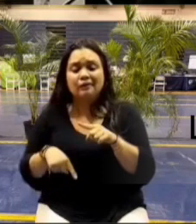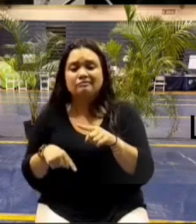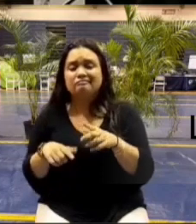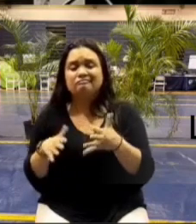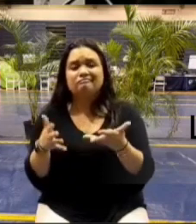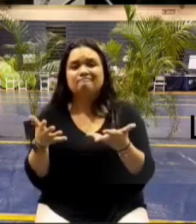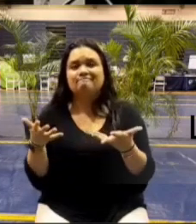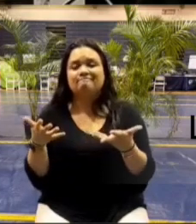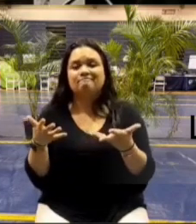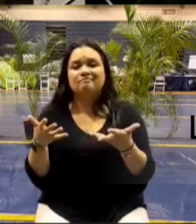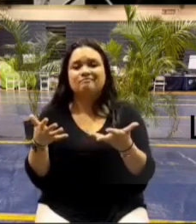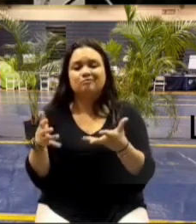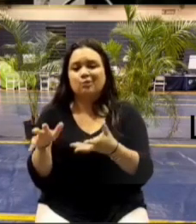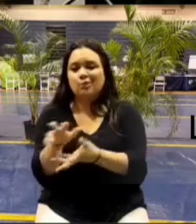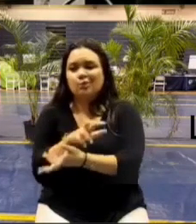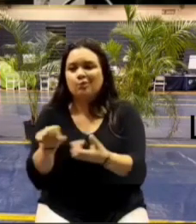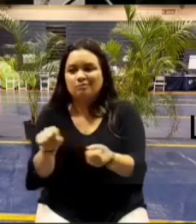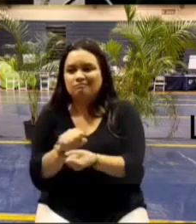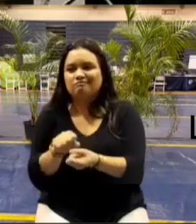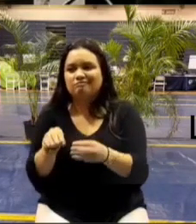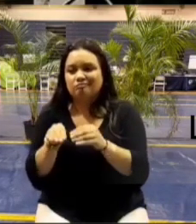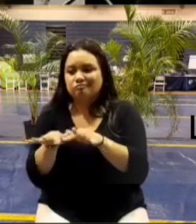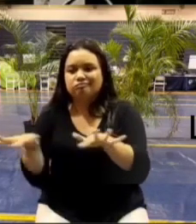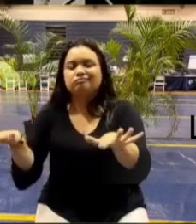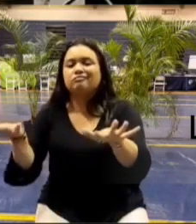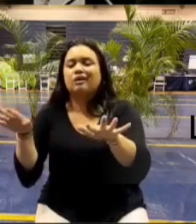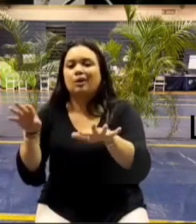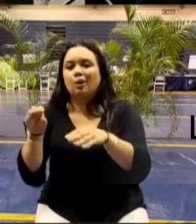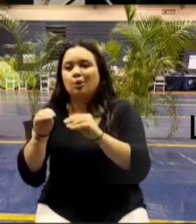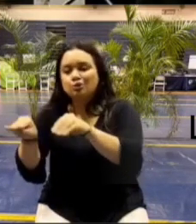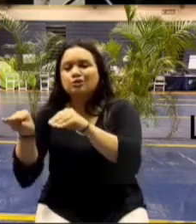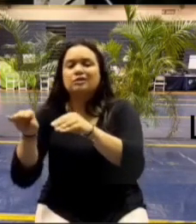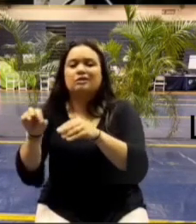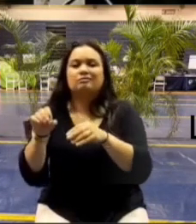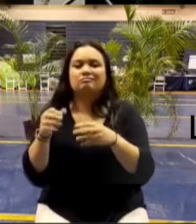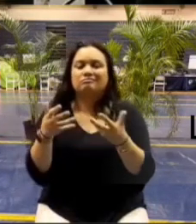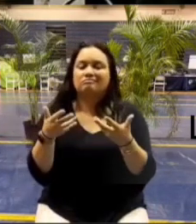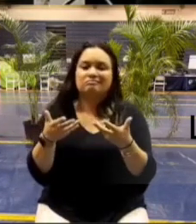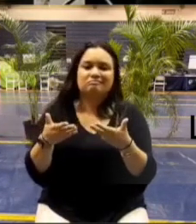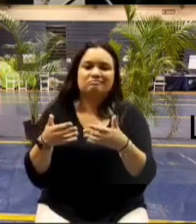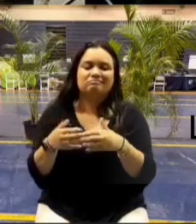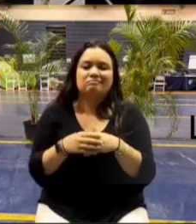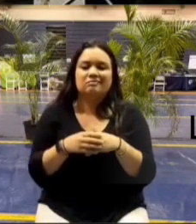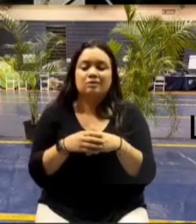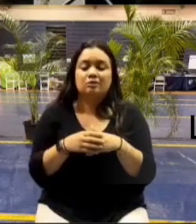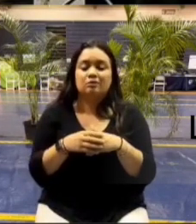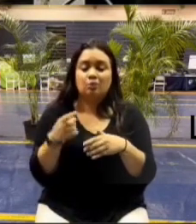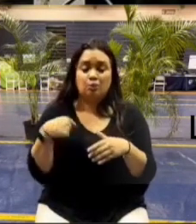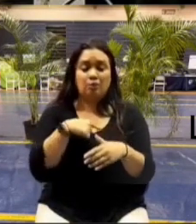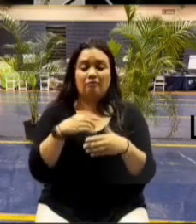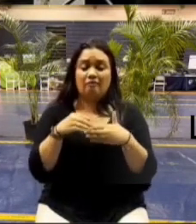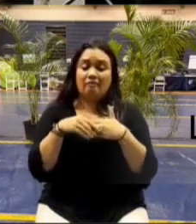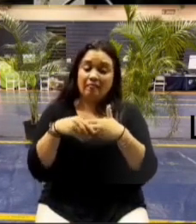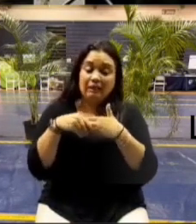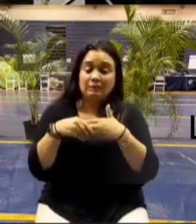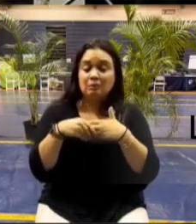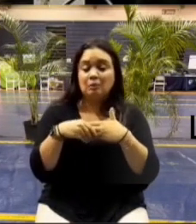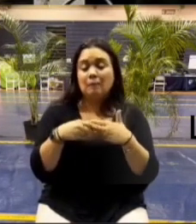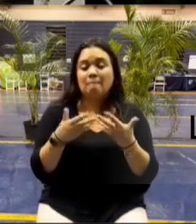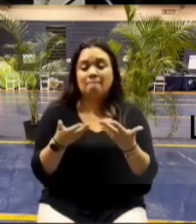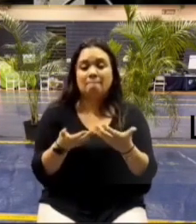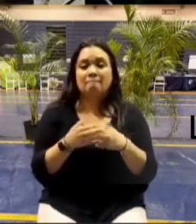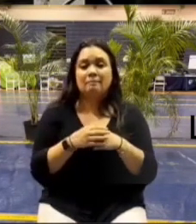other damage runoff into the into the ocean etc so so although we are flexible um